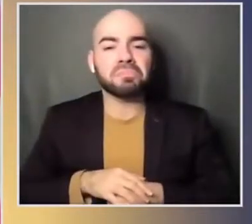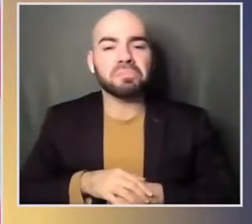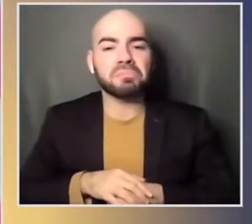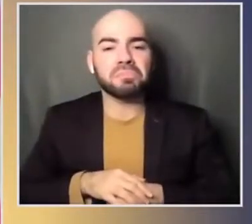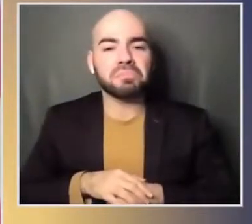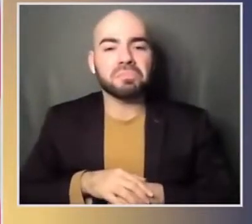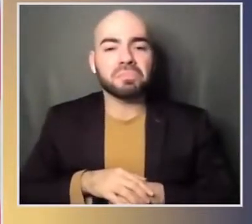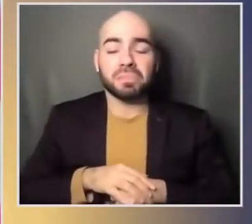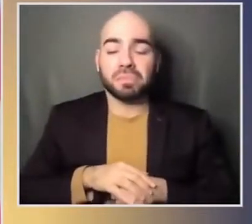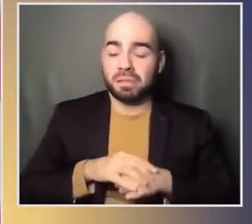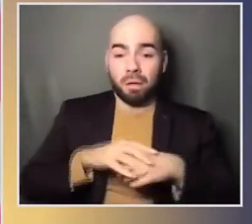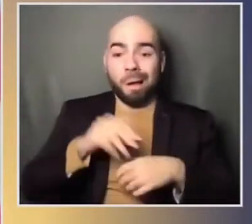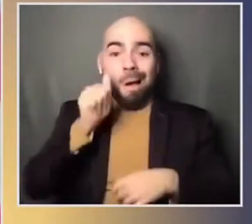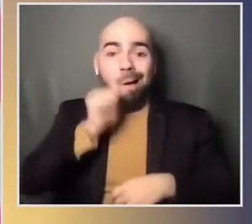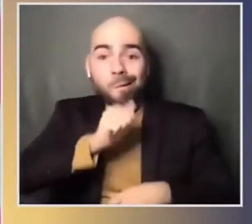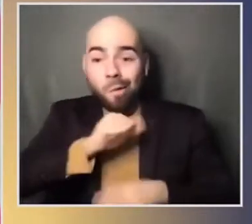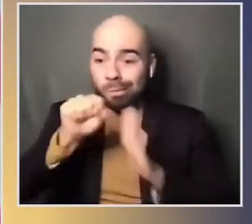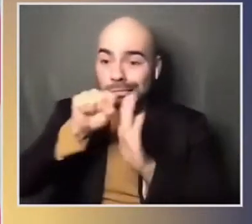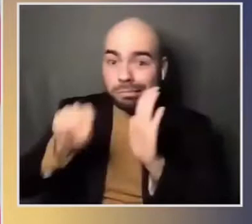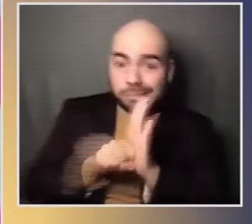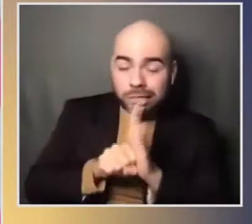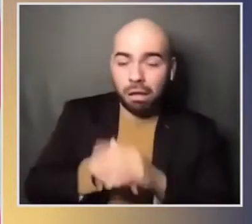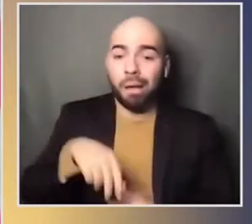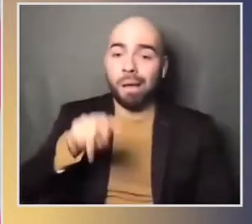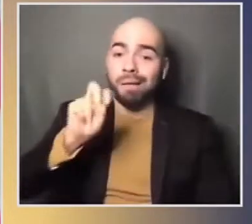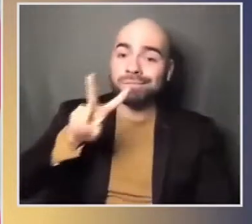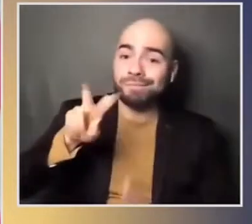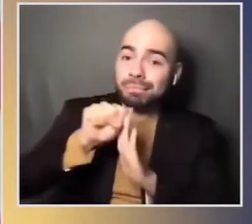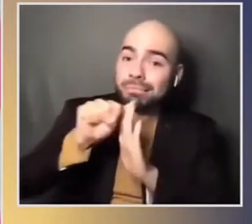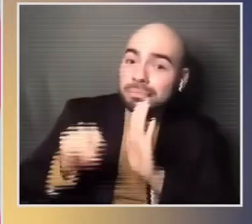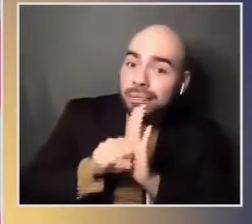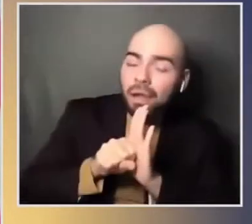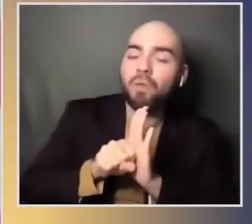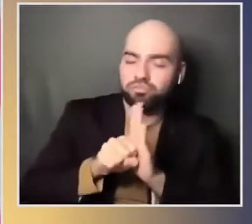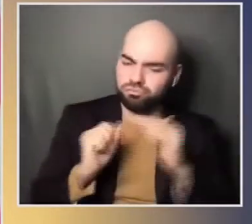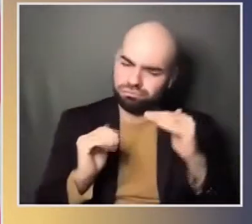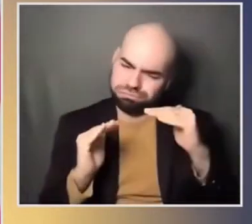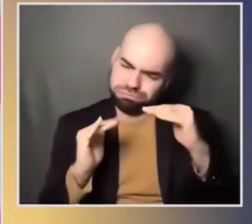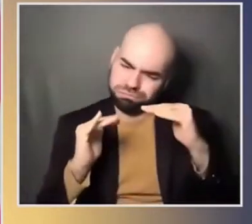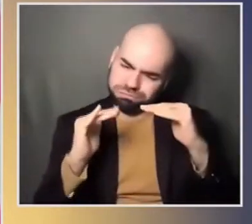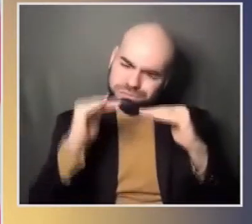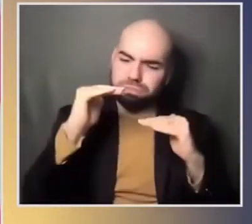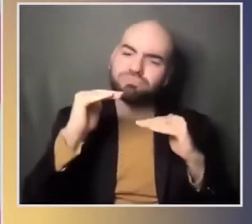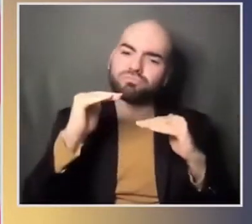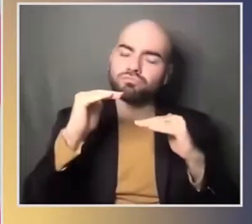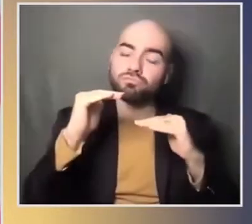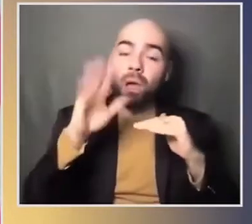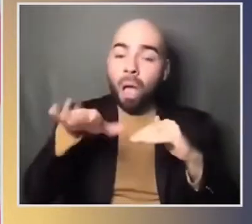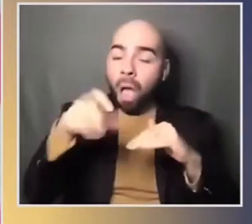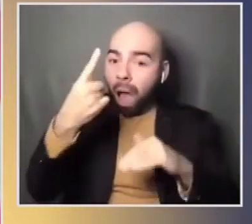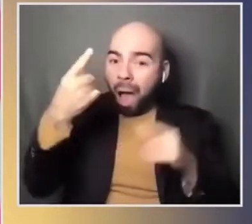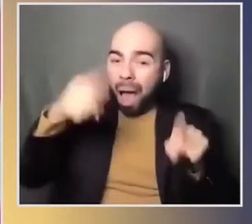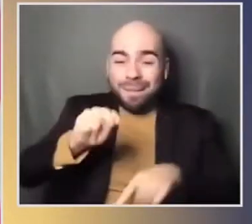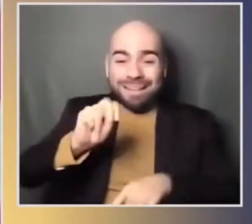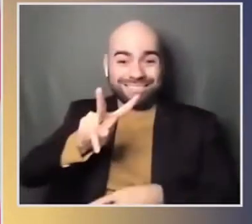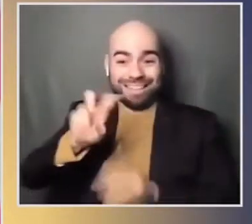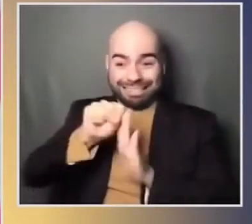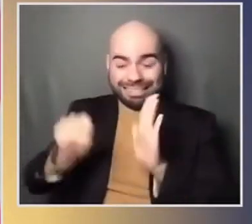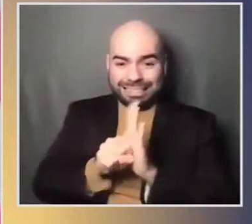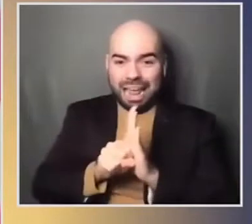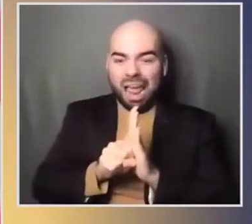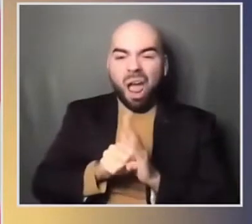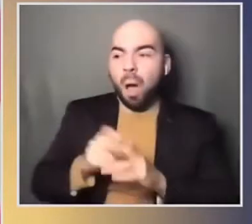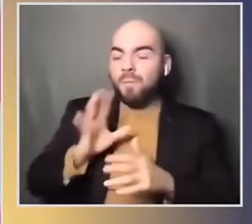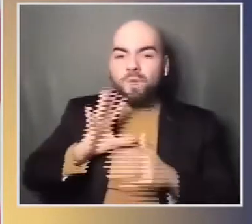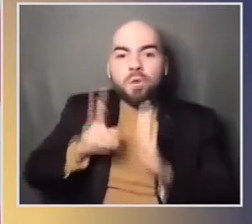cooperation on big issues like climate change but he is also promised to work to repair american alliances which may prove to be